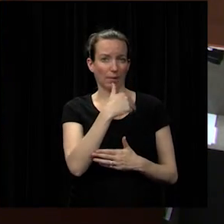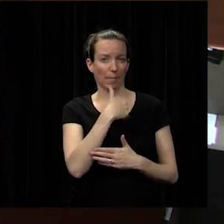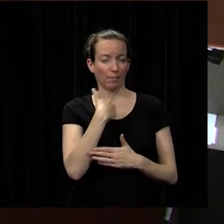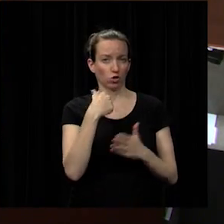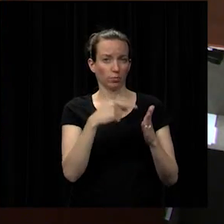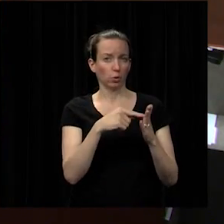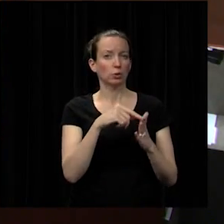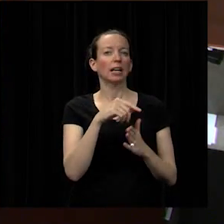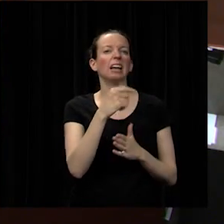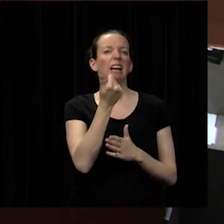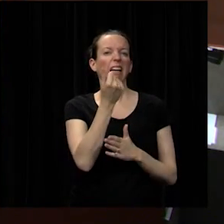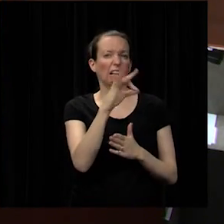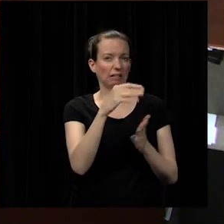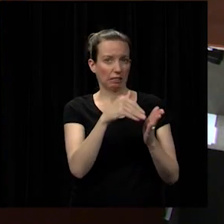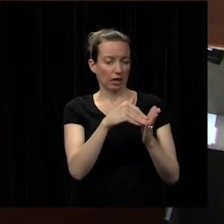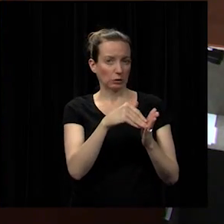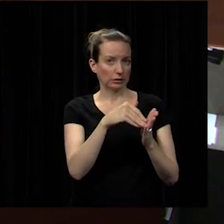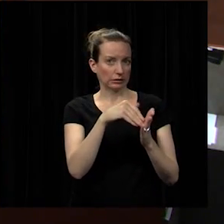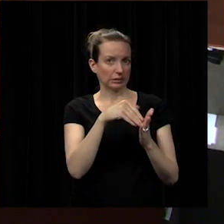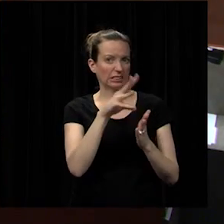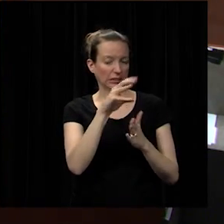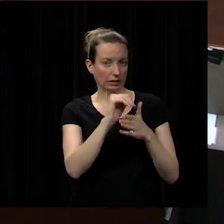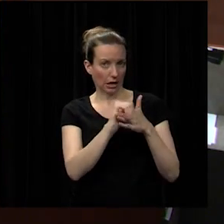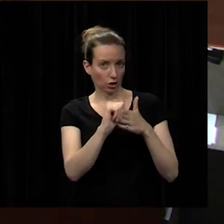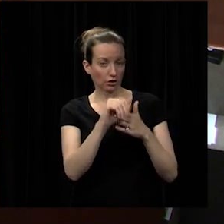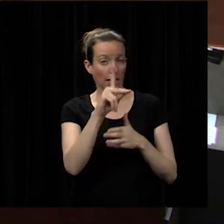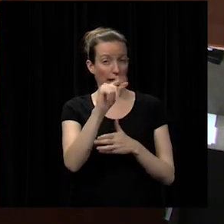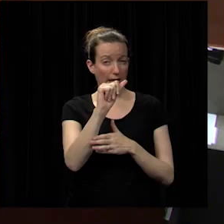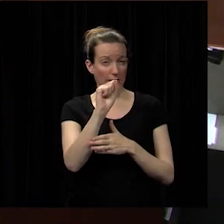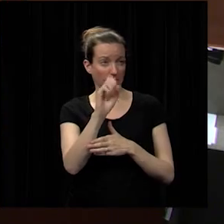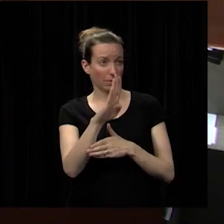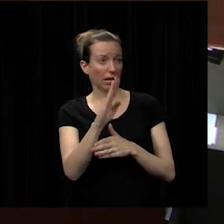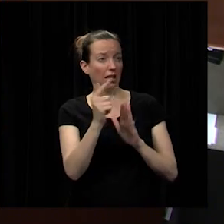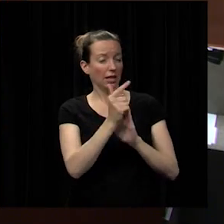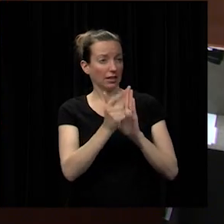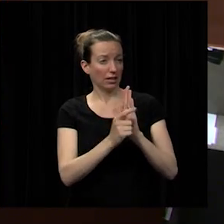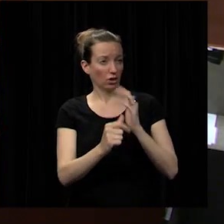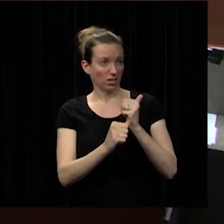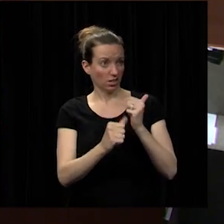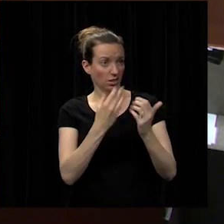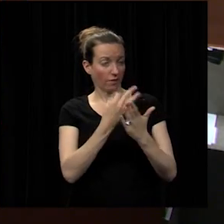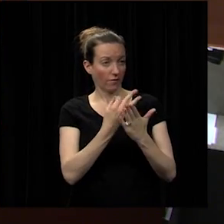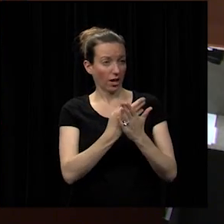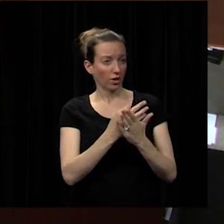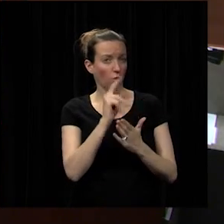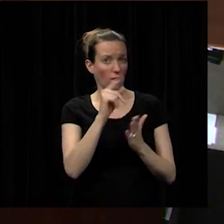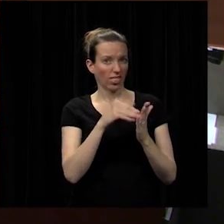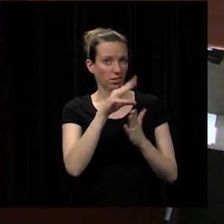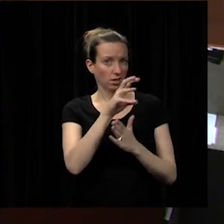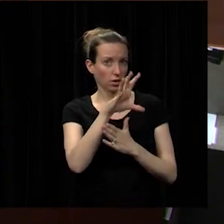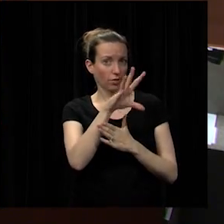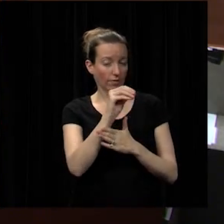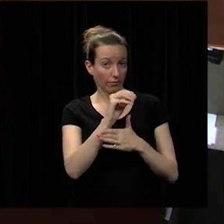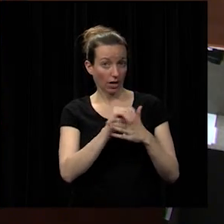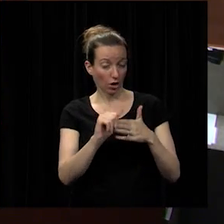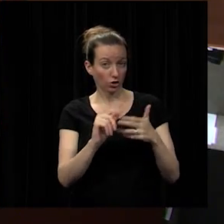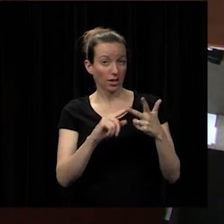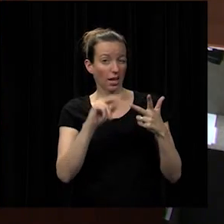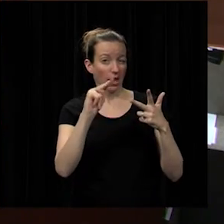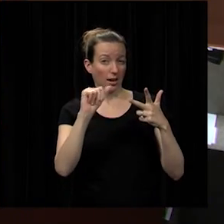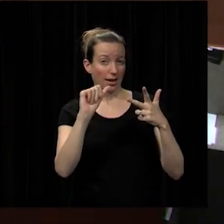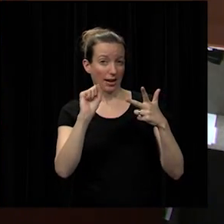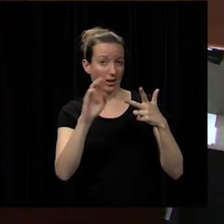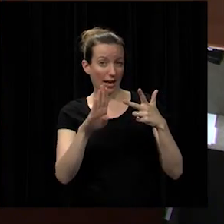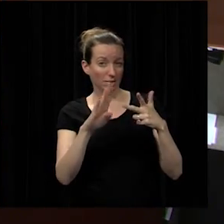060 kasb legal assistance fund service fee of 1650 and nsba national